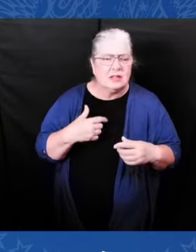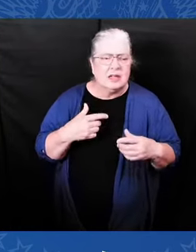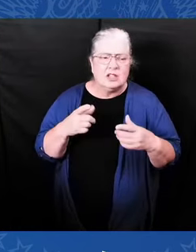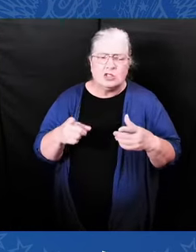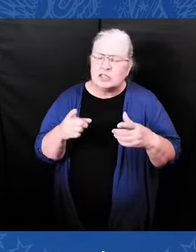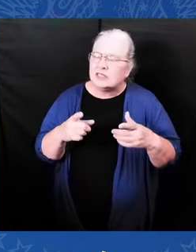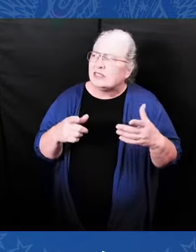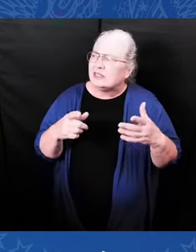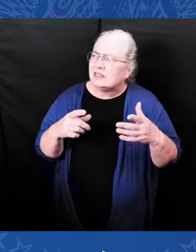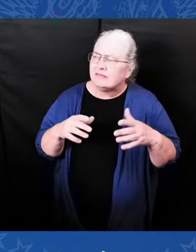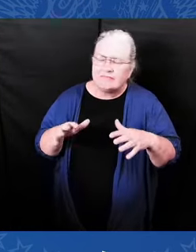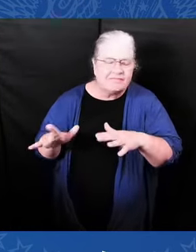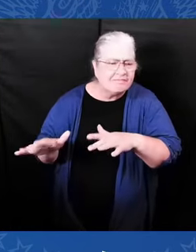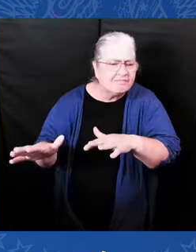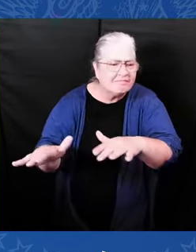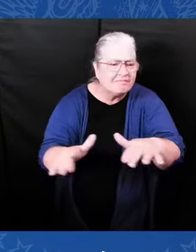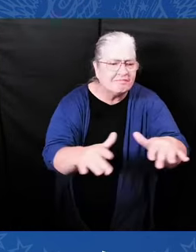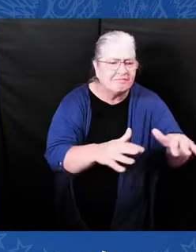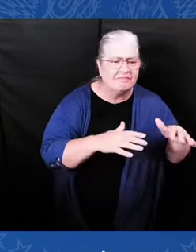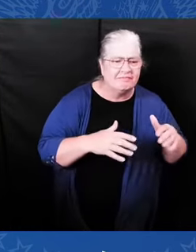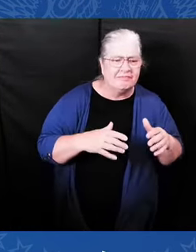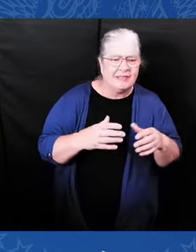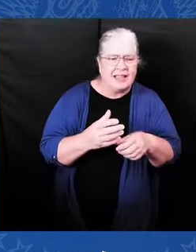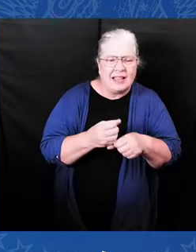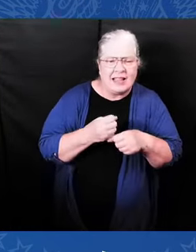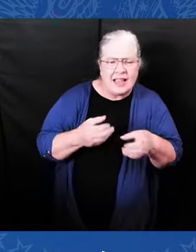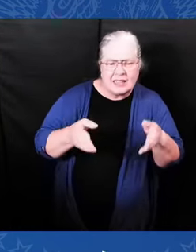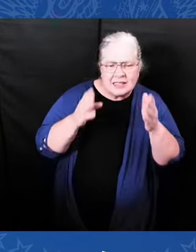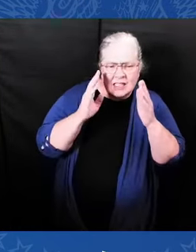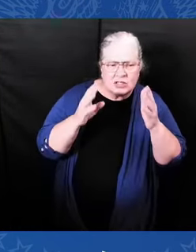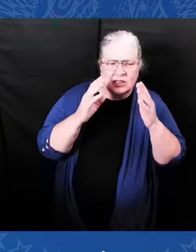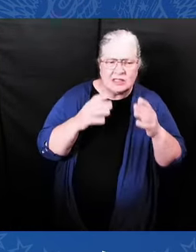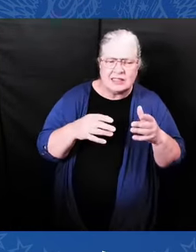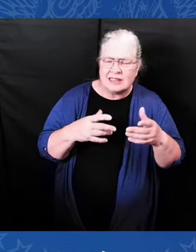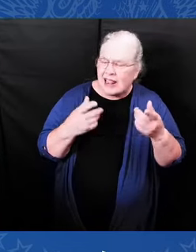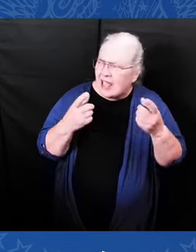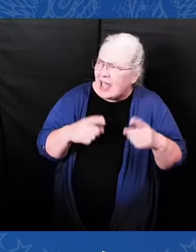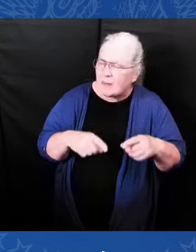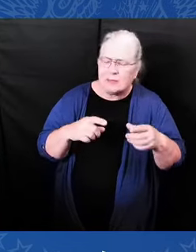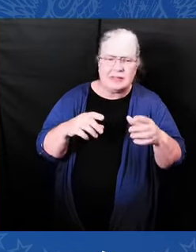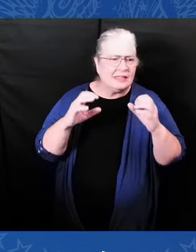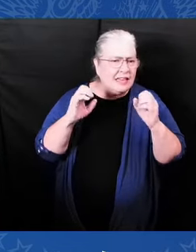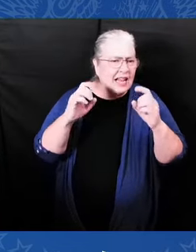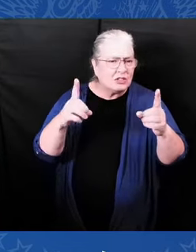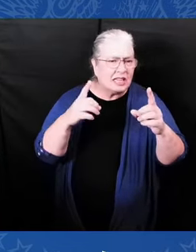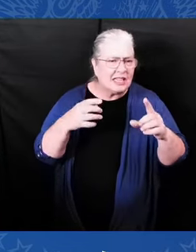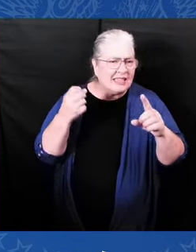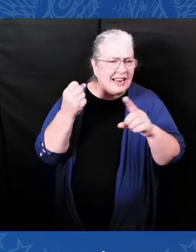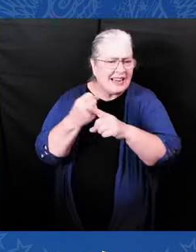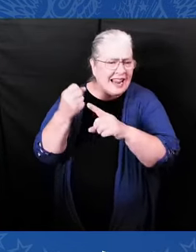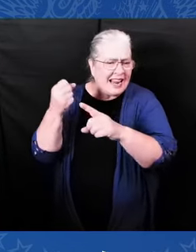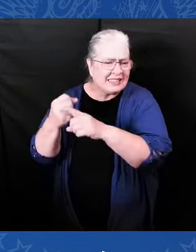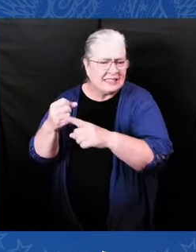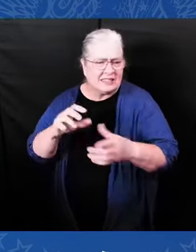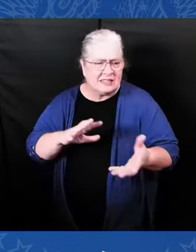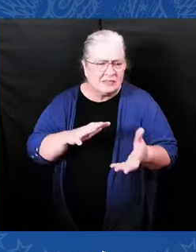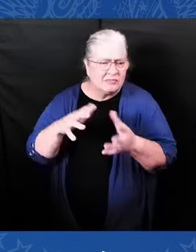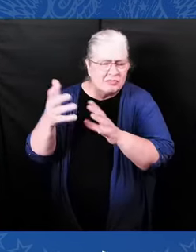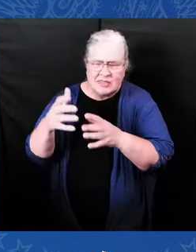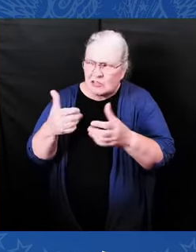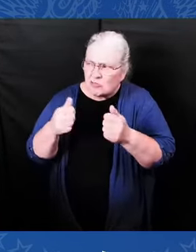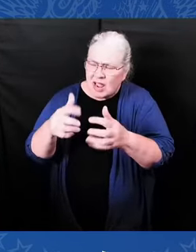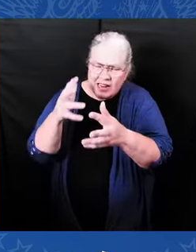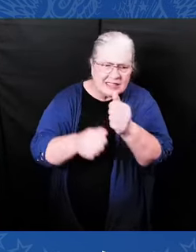destroy our American heritage. And she's put wings on all of those efforts and carried them in person to every